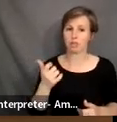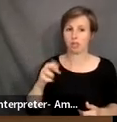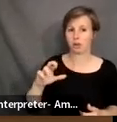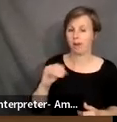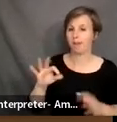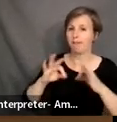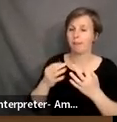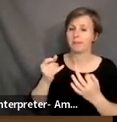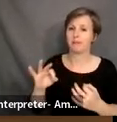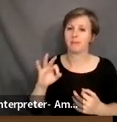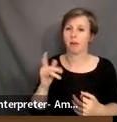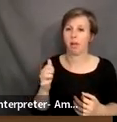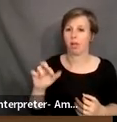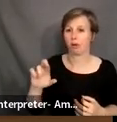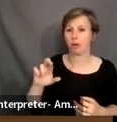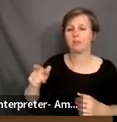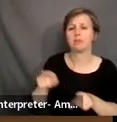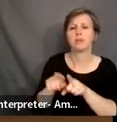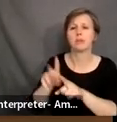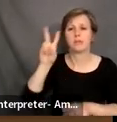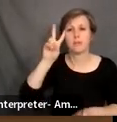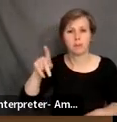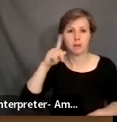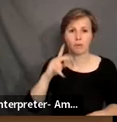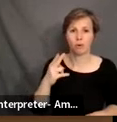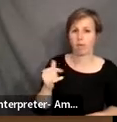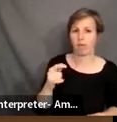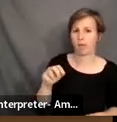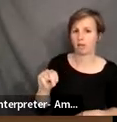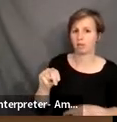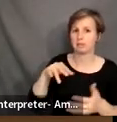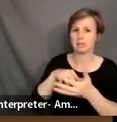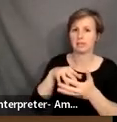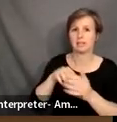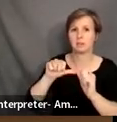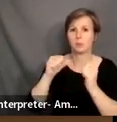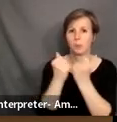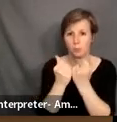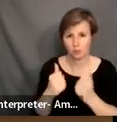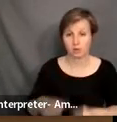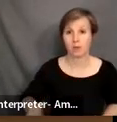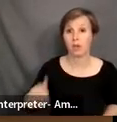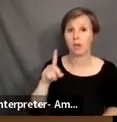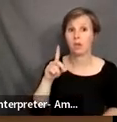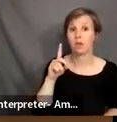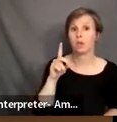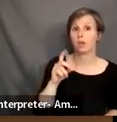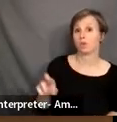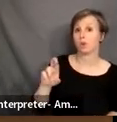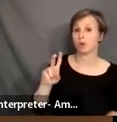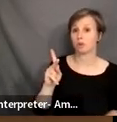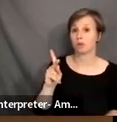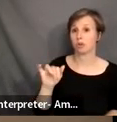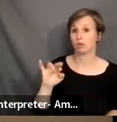of Color. She is also the vice president of the Haitian Studies Association. Dr. Krishana Heinz Gaither